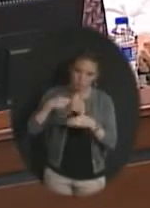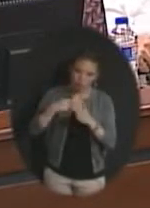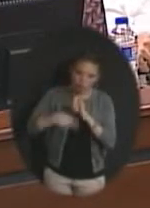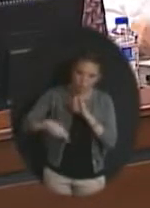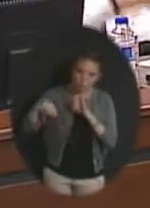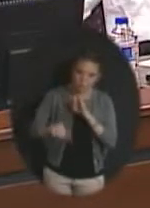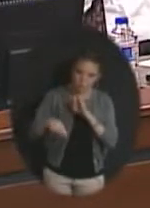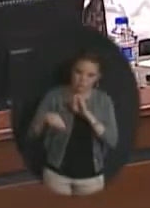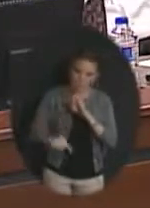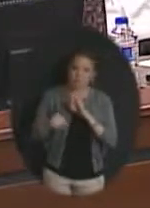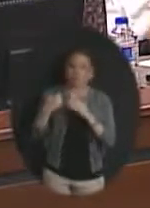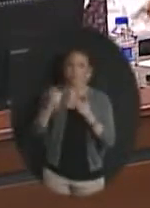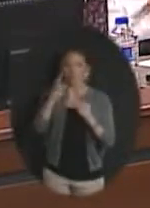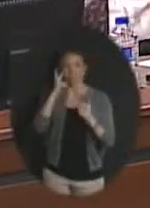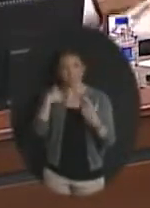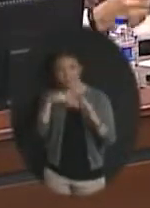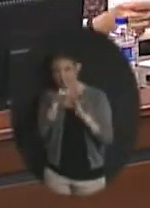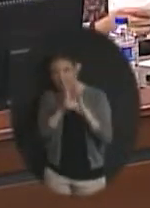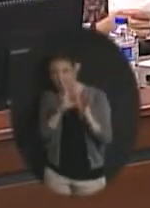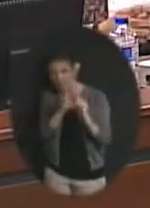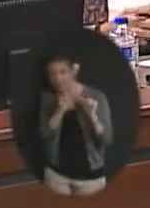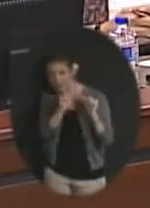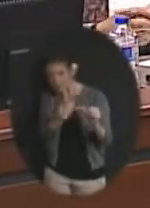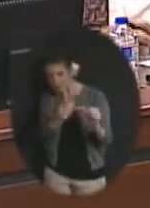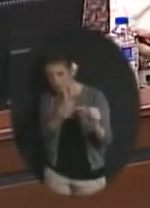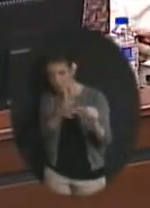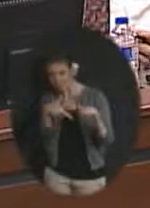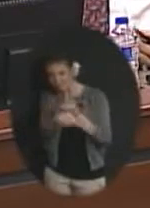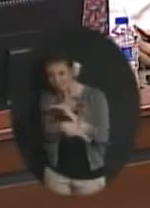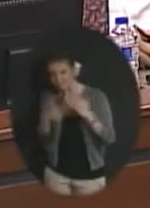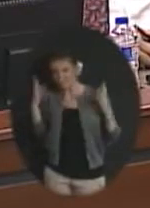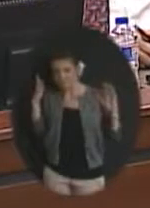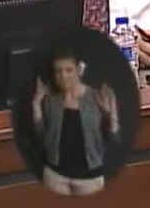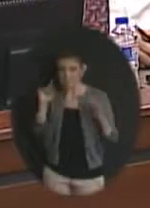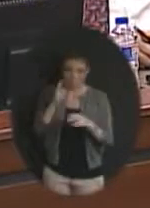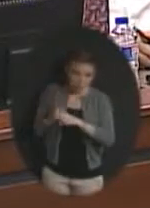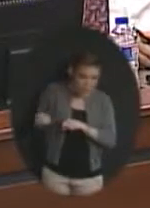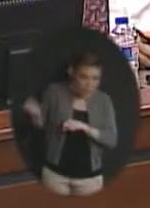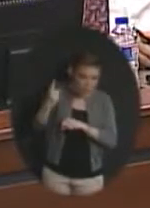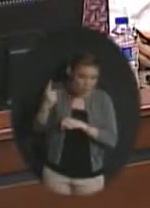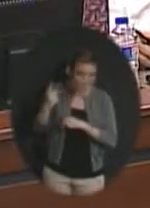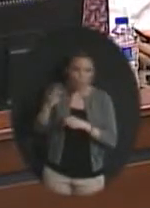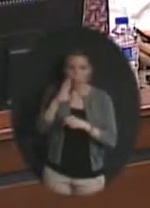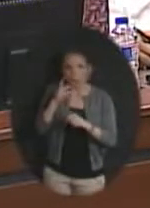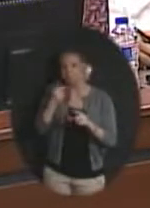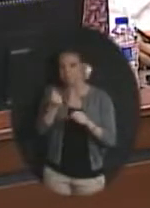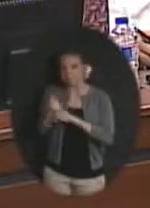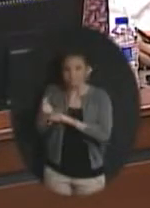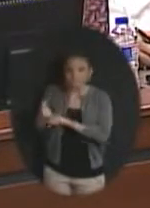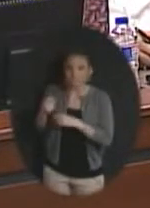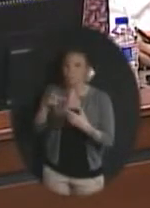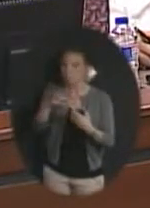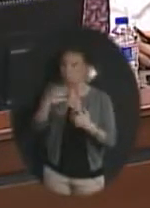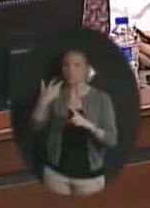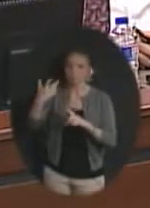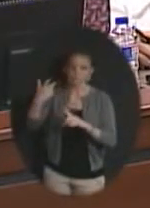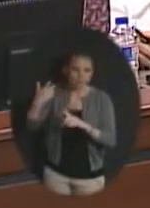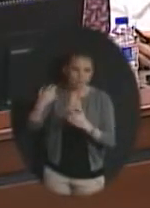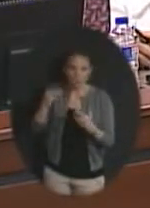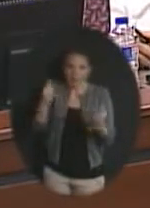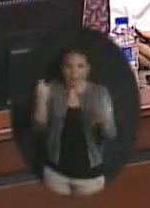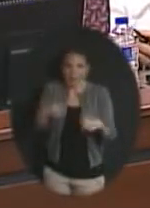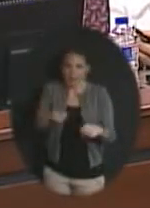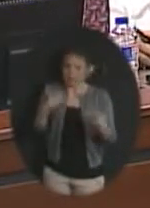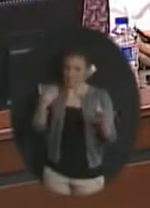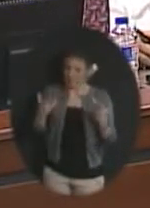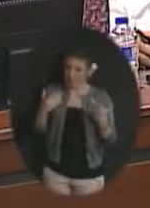not the state convention should continue or if it should continue on an annual basis or what could take place of the convention I mean they've we've not